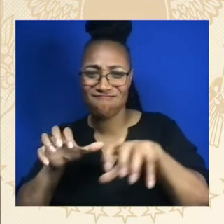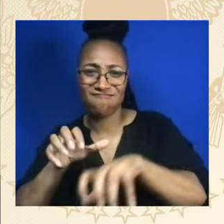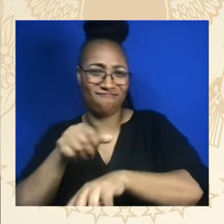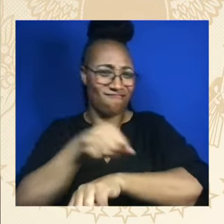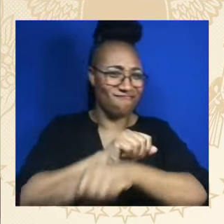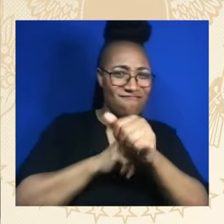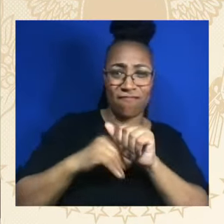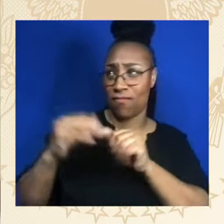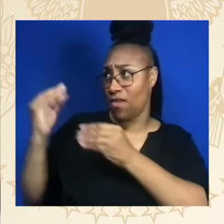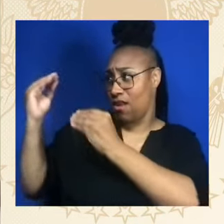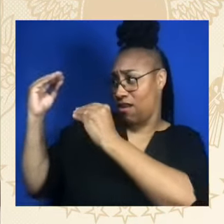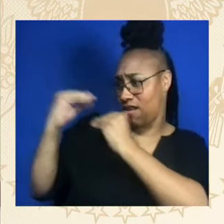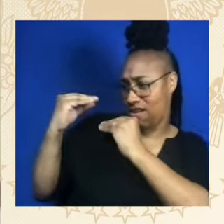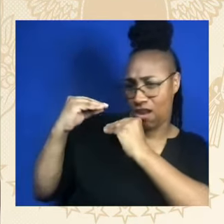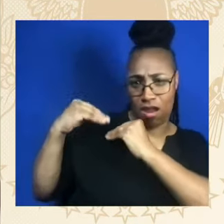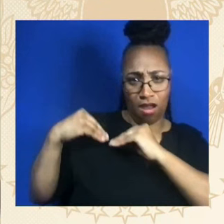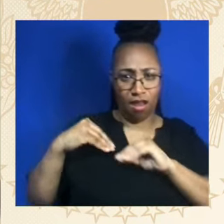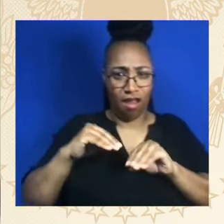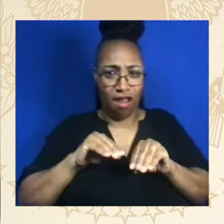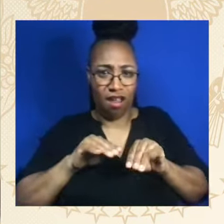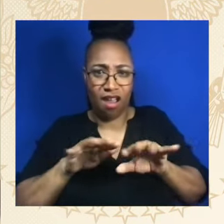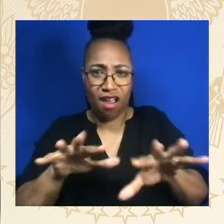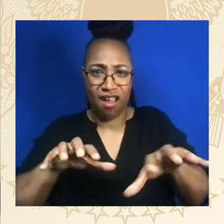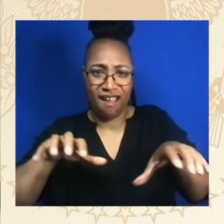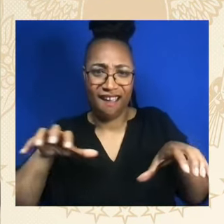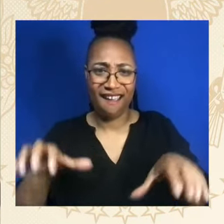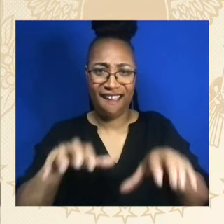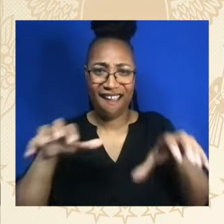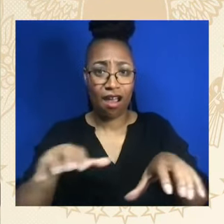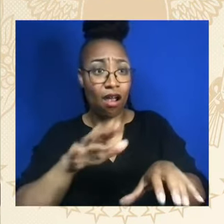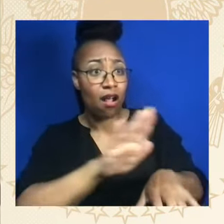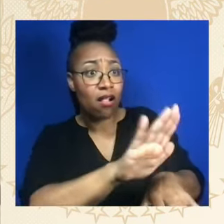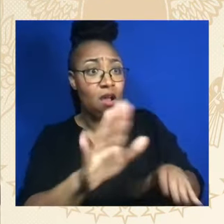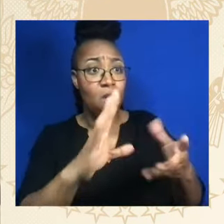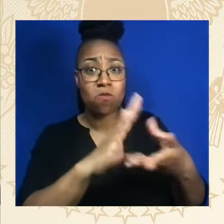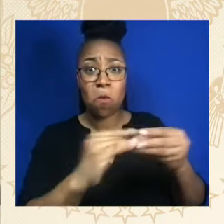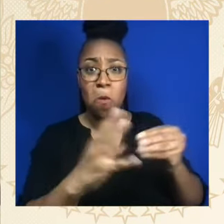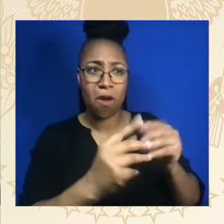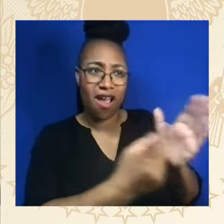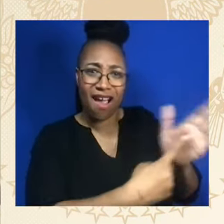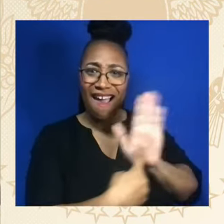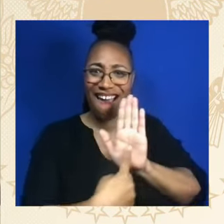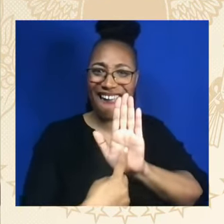that Black history is American history.